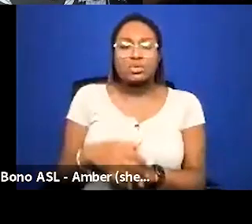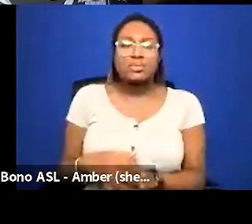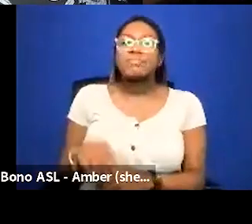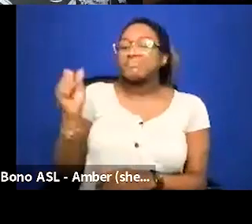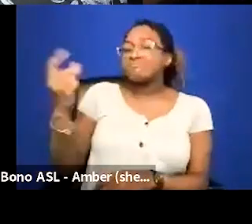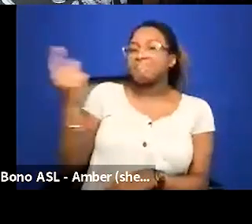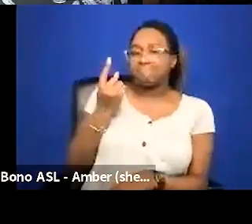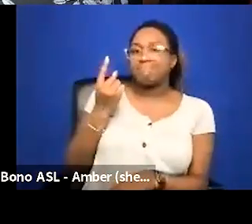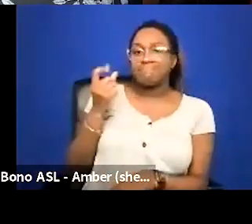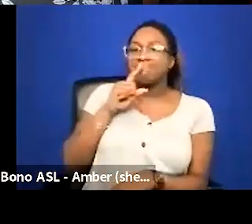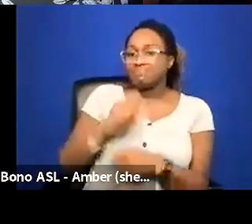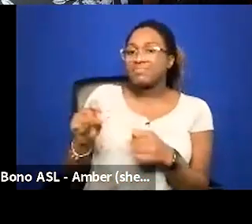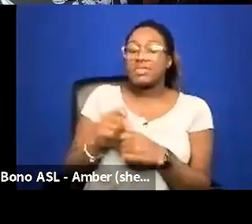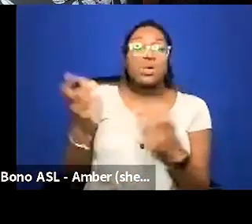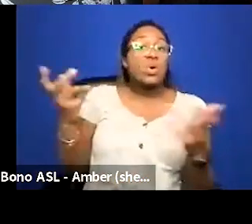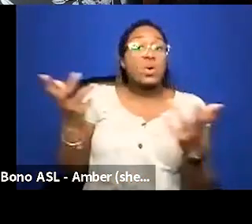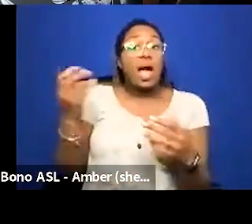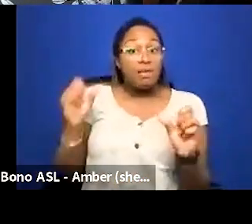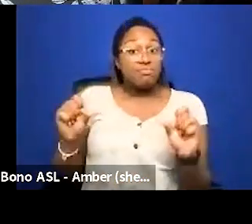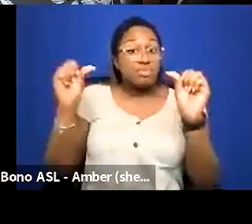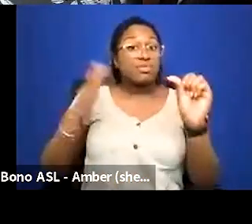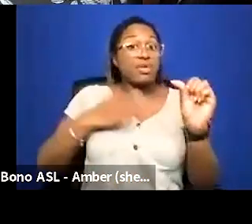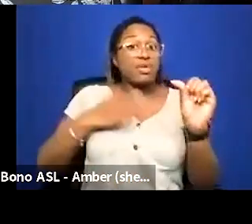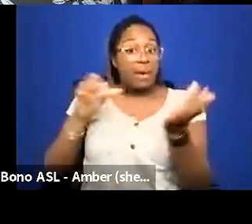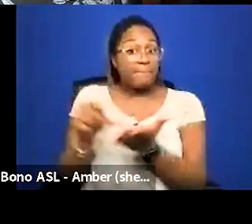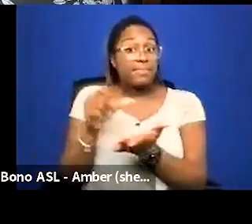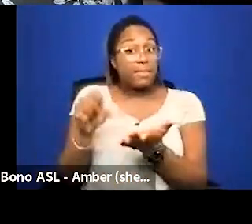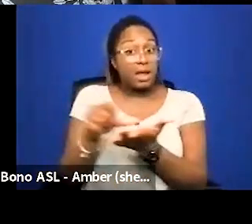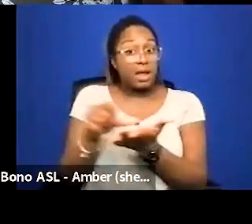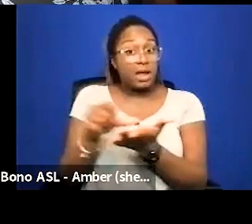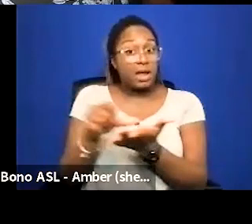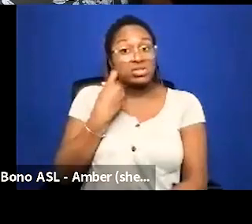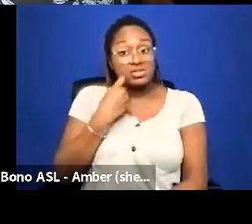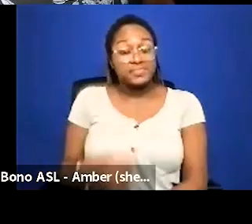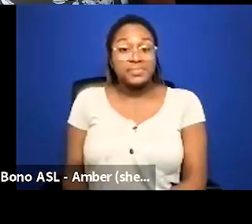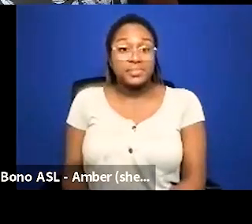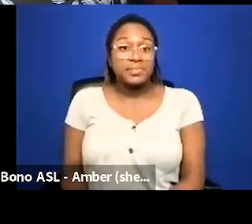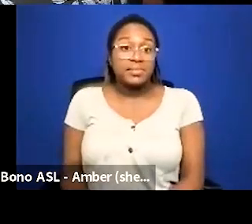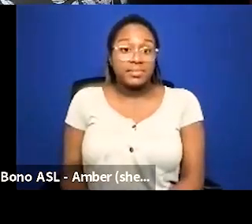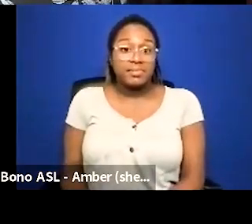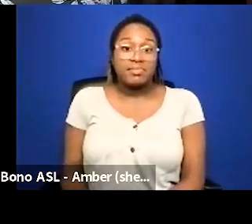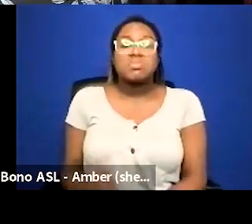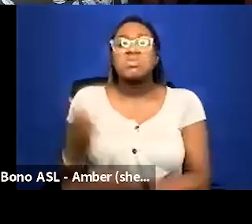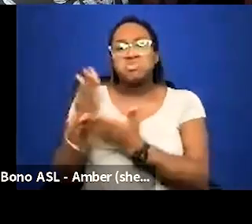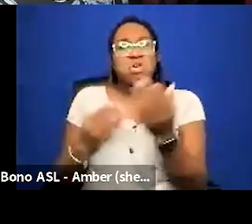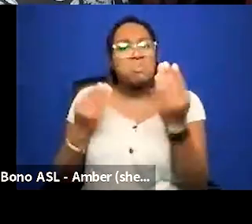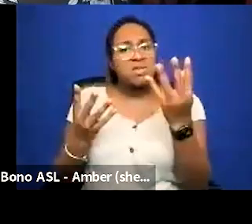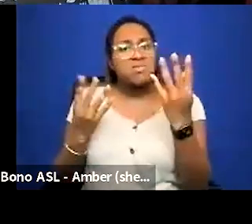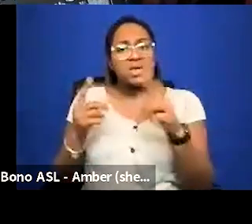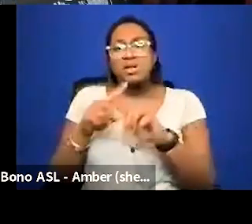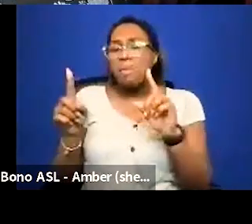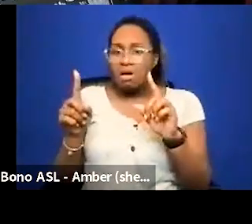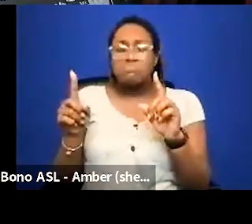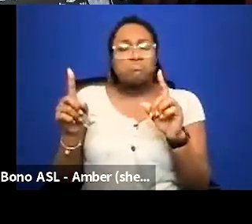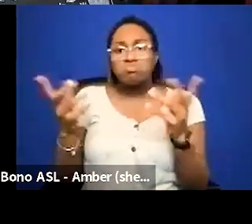me for sure so what it is if you i posted on my page actually um kind of some information about it but all it is